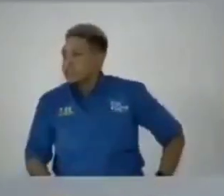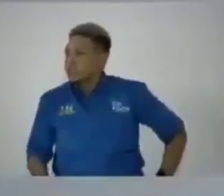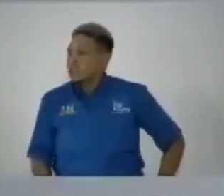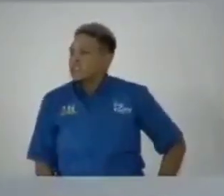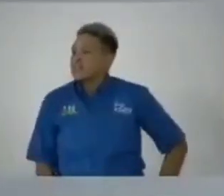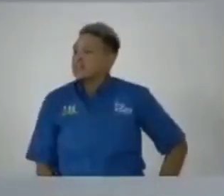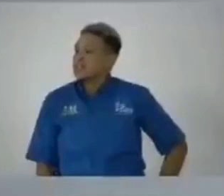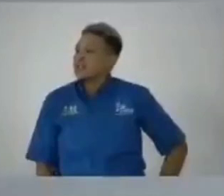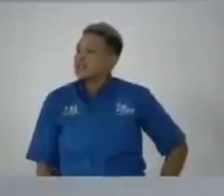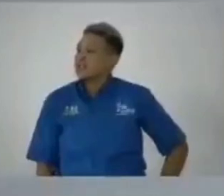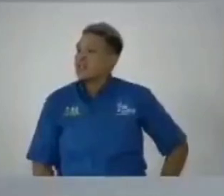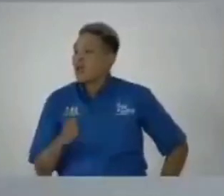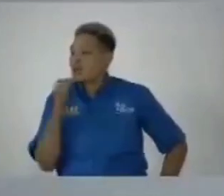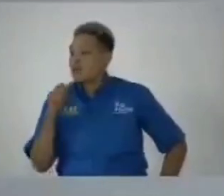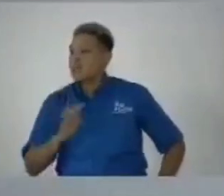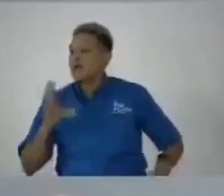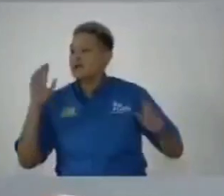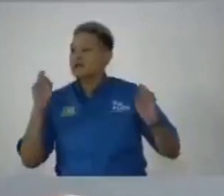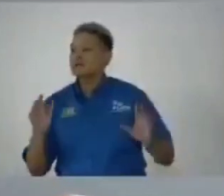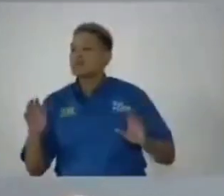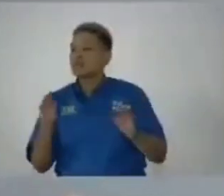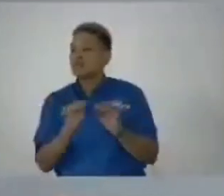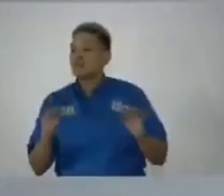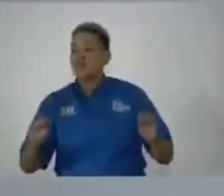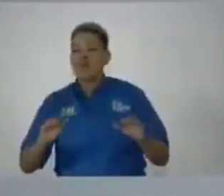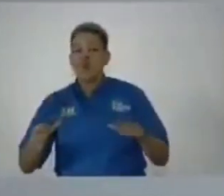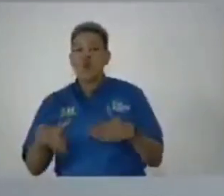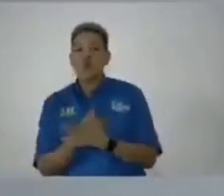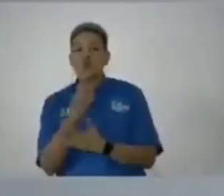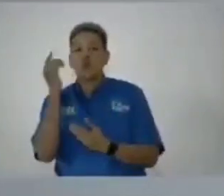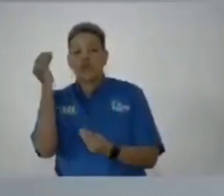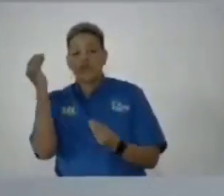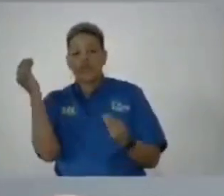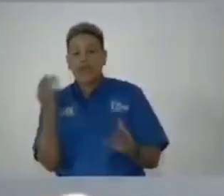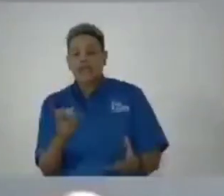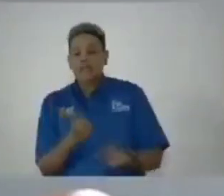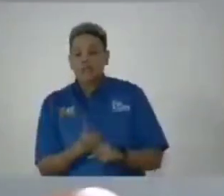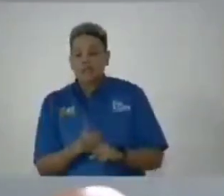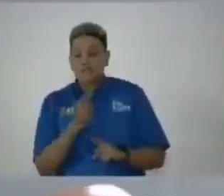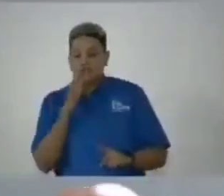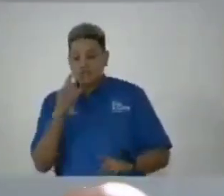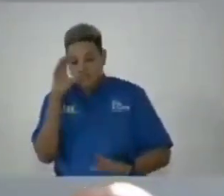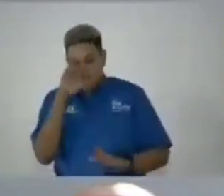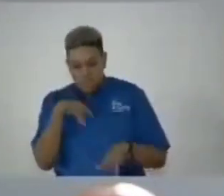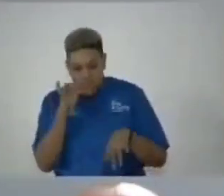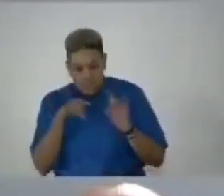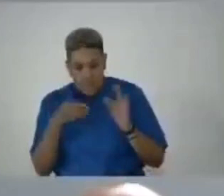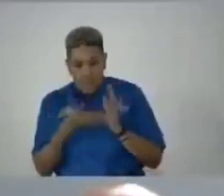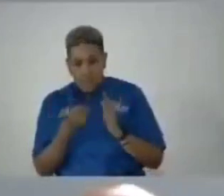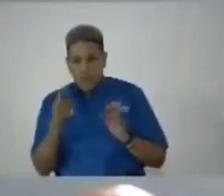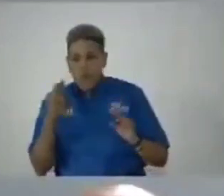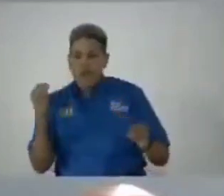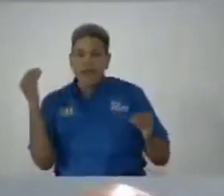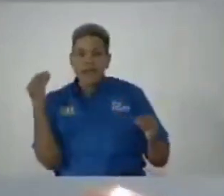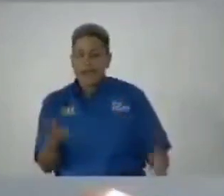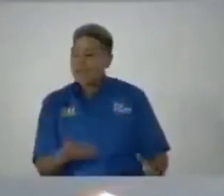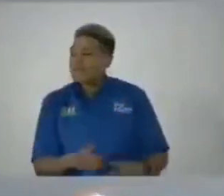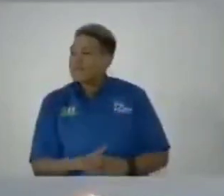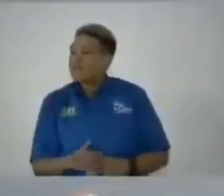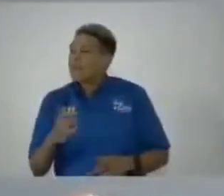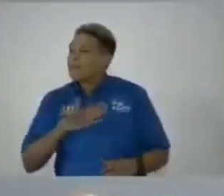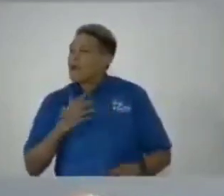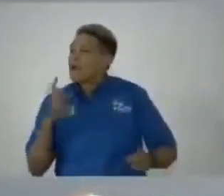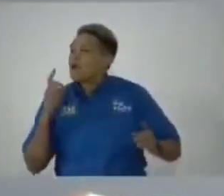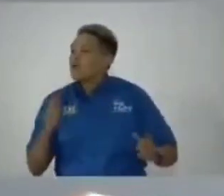madam speaker no new information was sought or given my